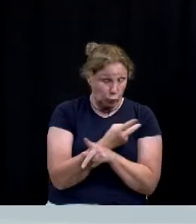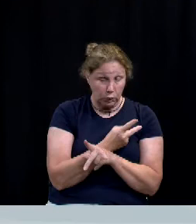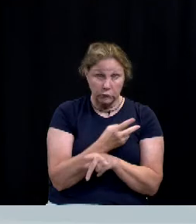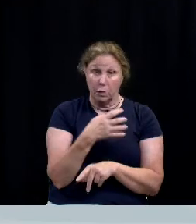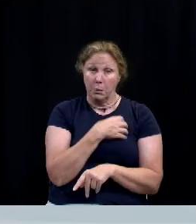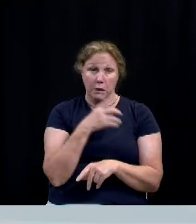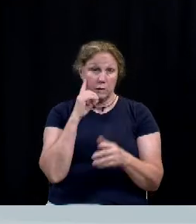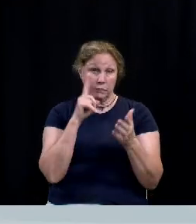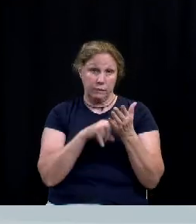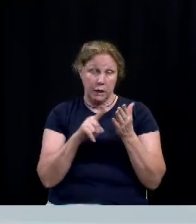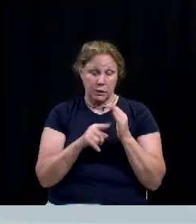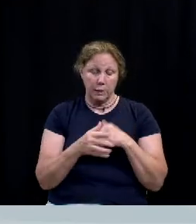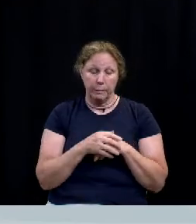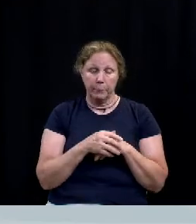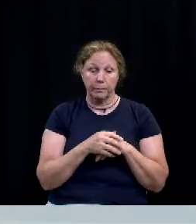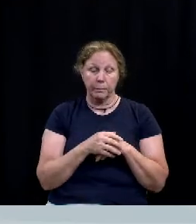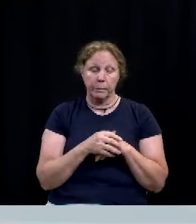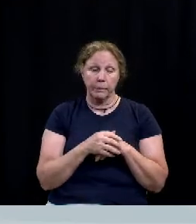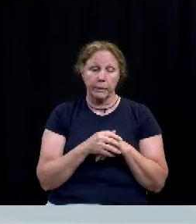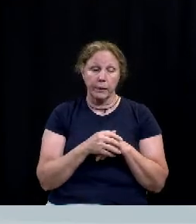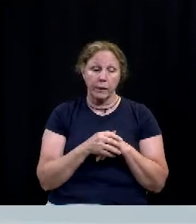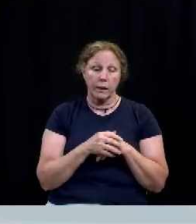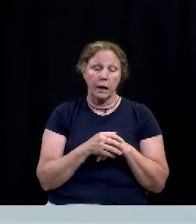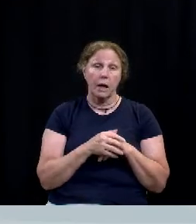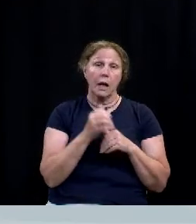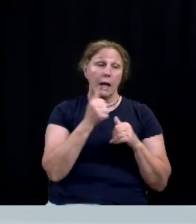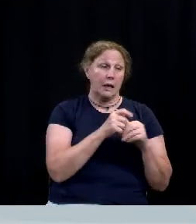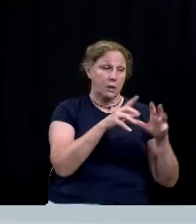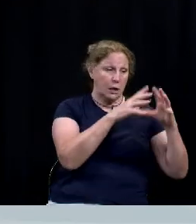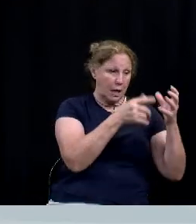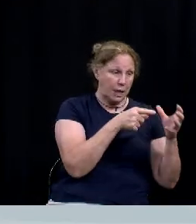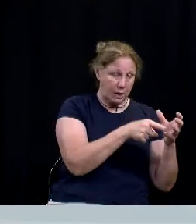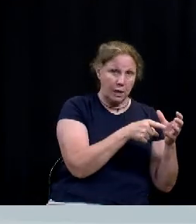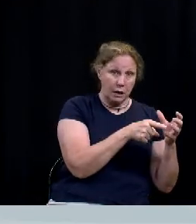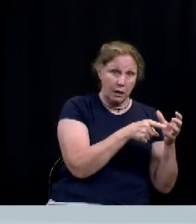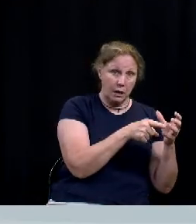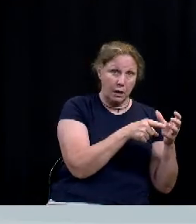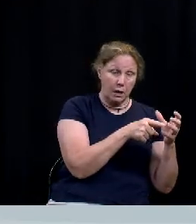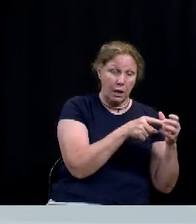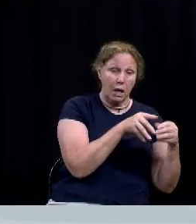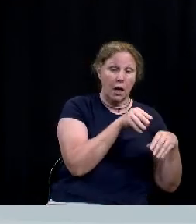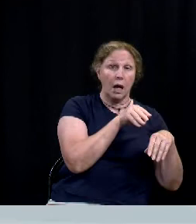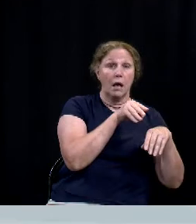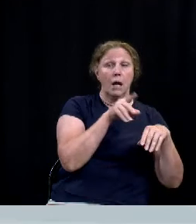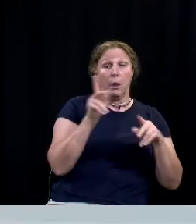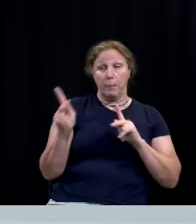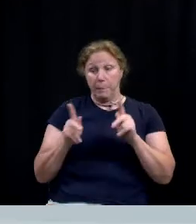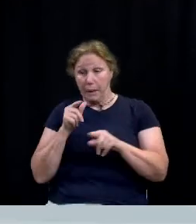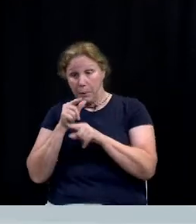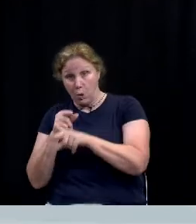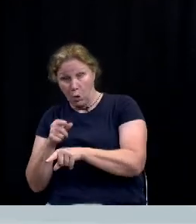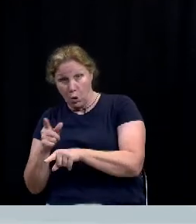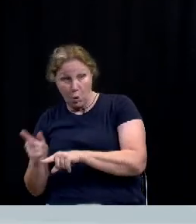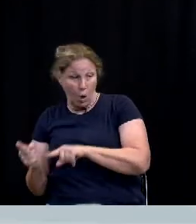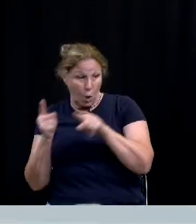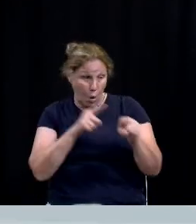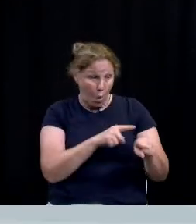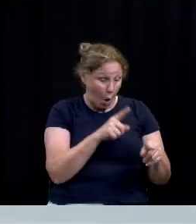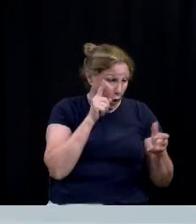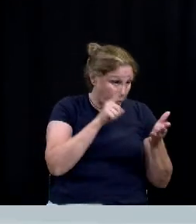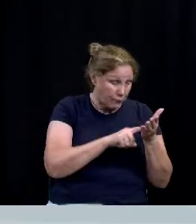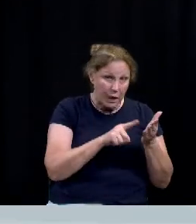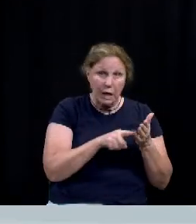additionally each case makes a significant impact on the detectives called to solve the case